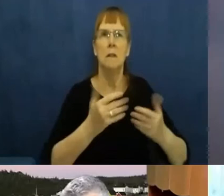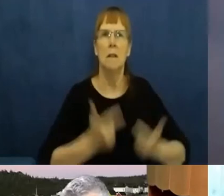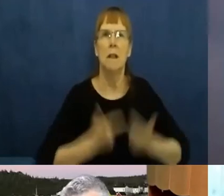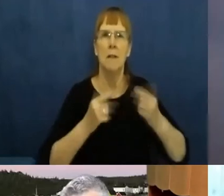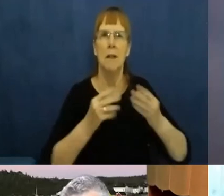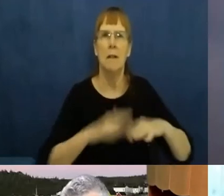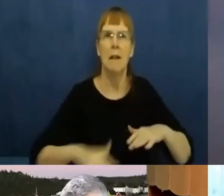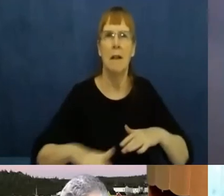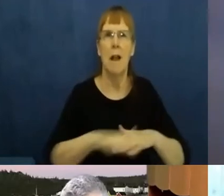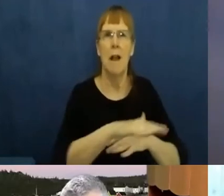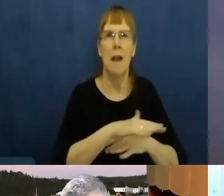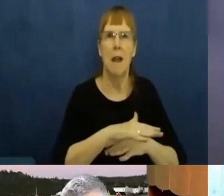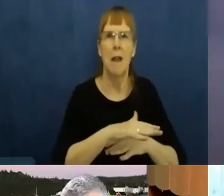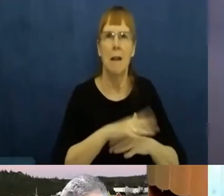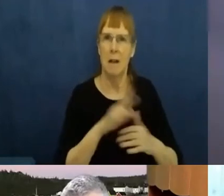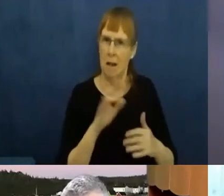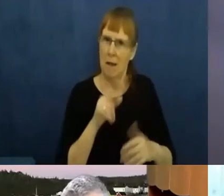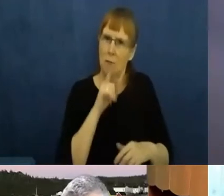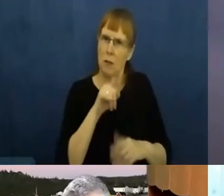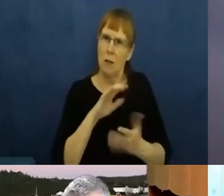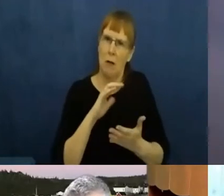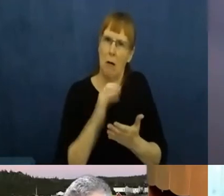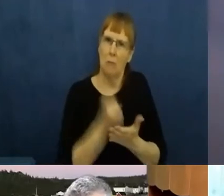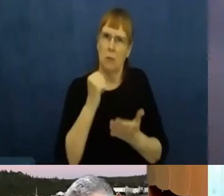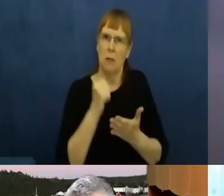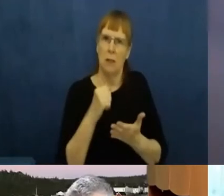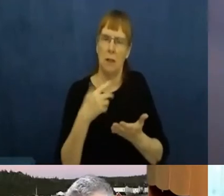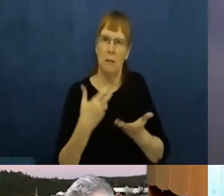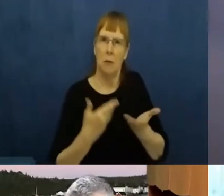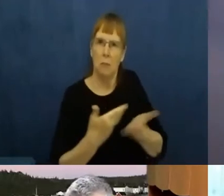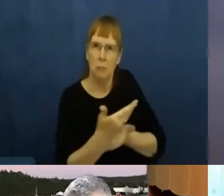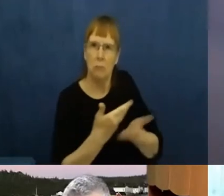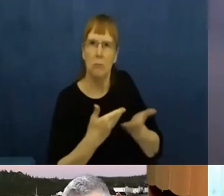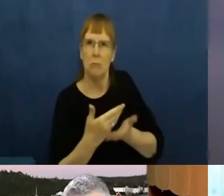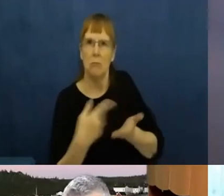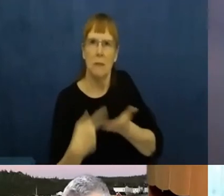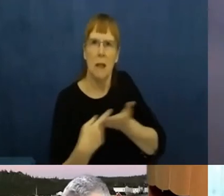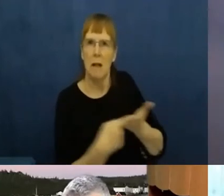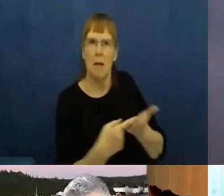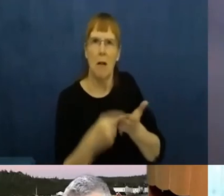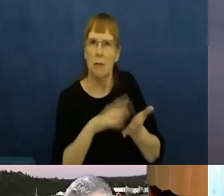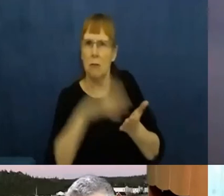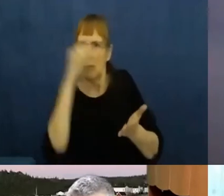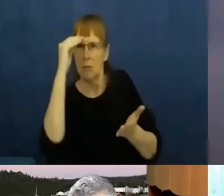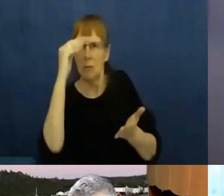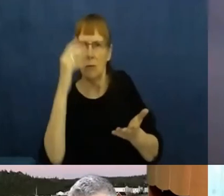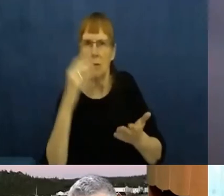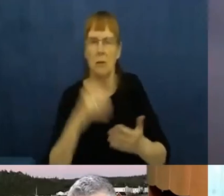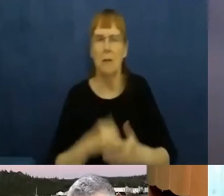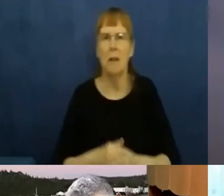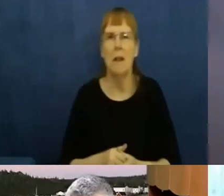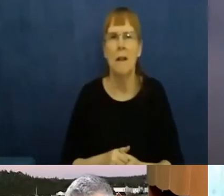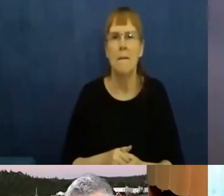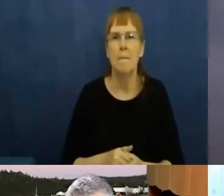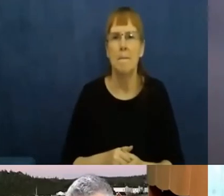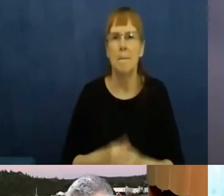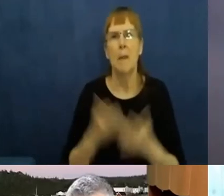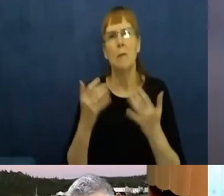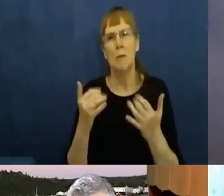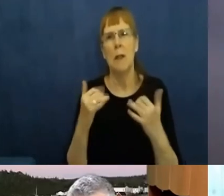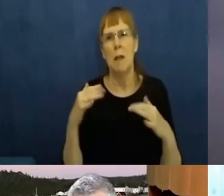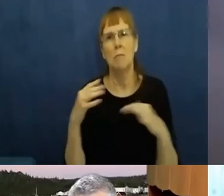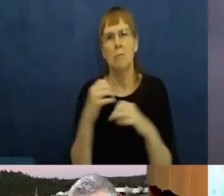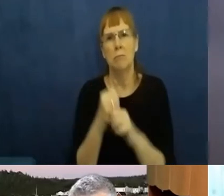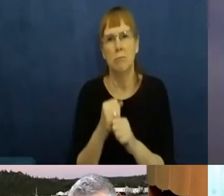creating those opportunities for dialogue. And as, as we wrap up this session, I want to share with you a